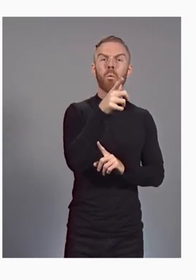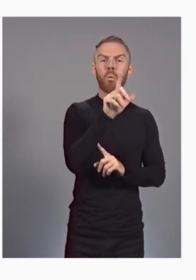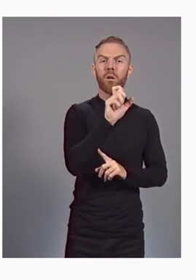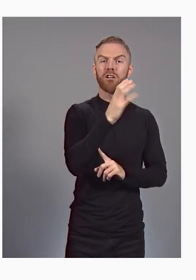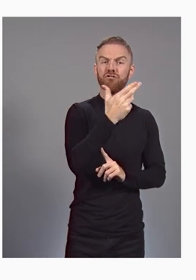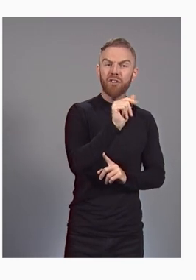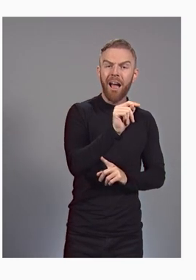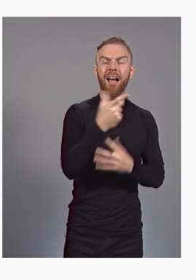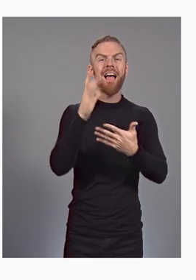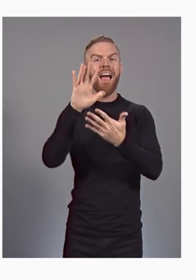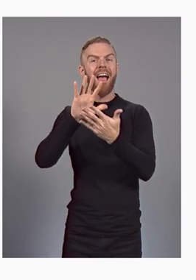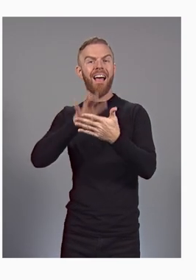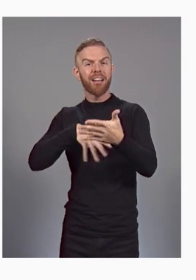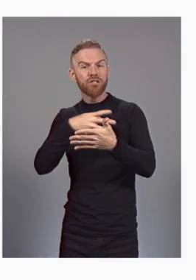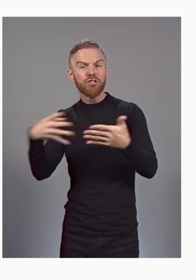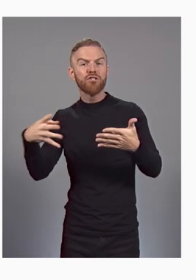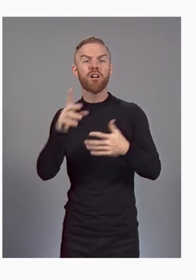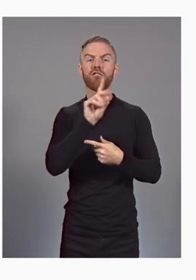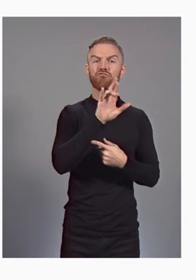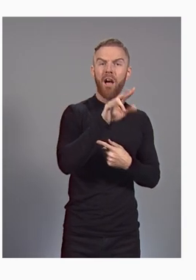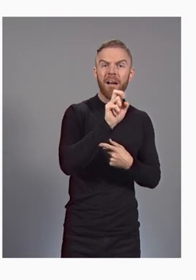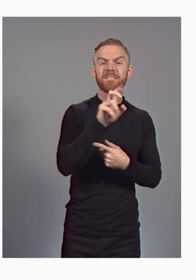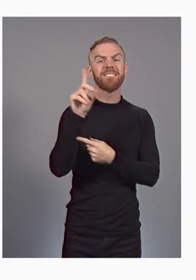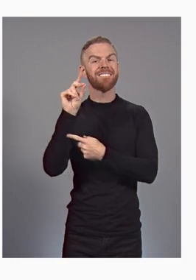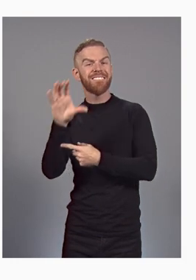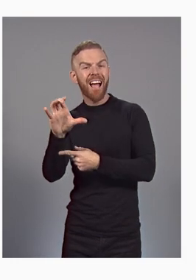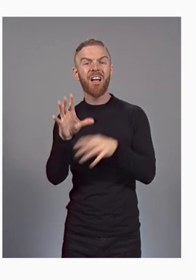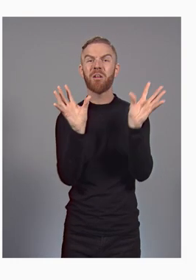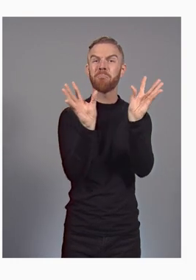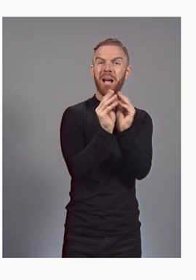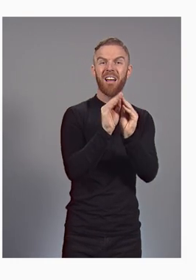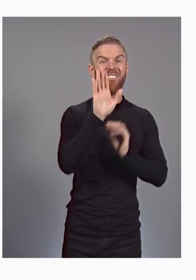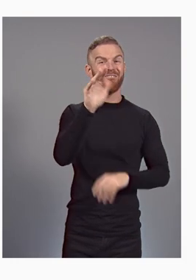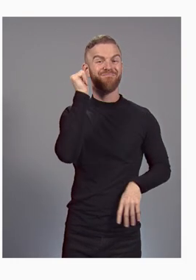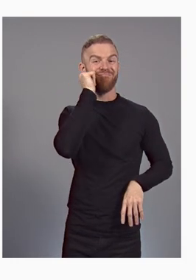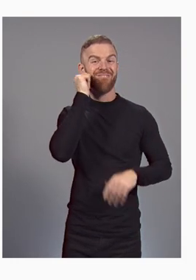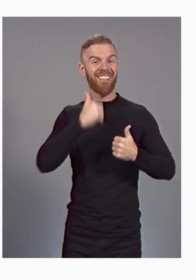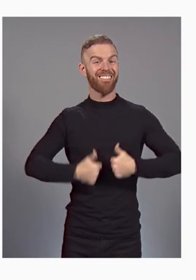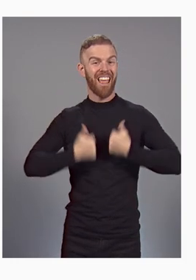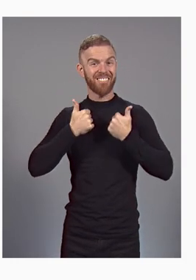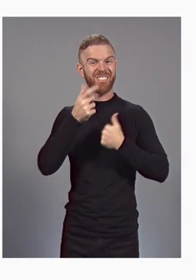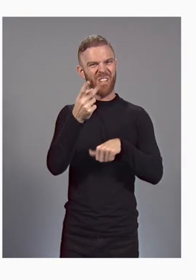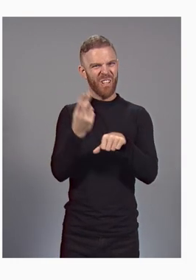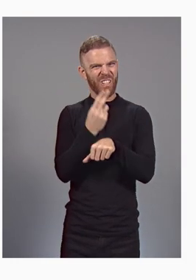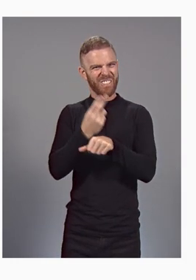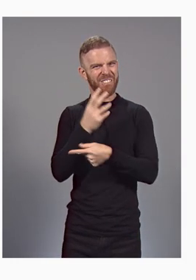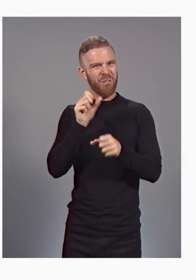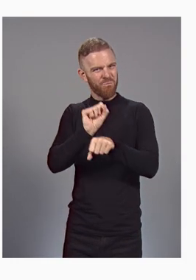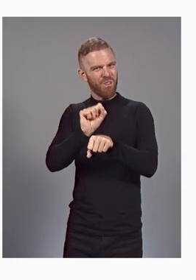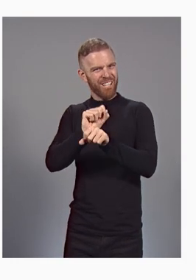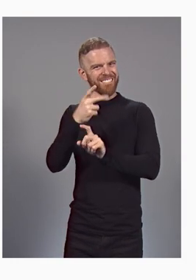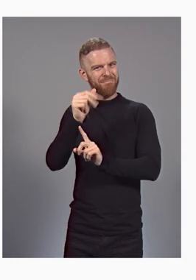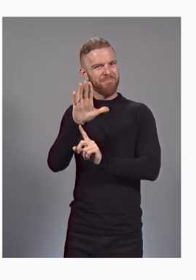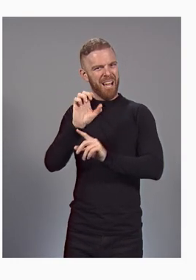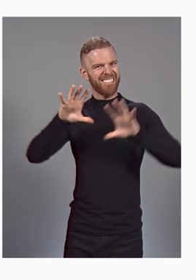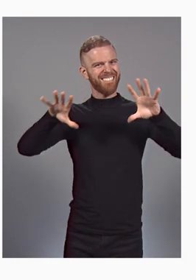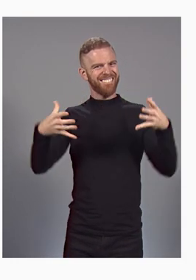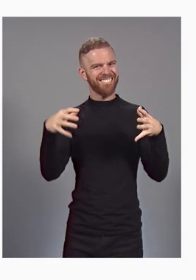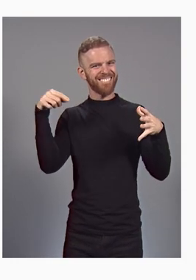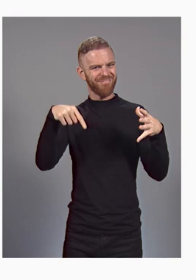Docs, Drive, Chat, Google Meet in your daily life, you are using Workspace.